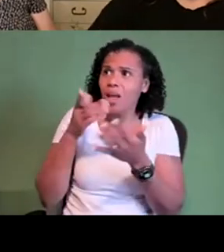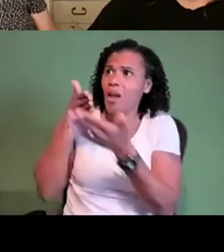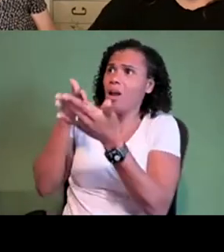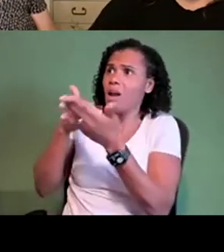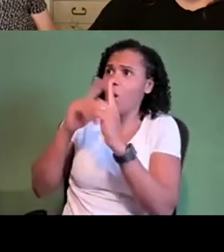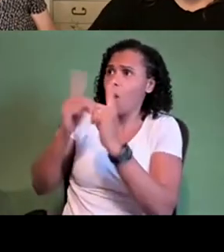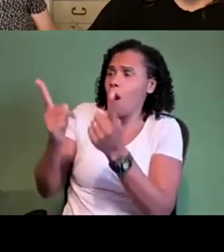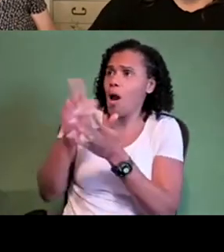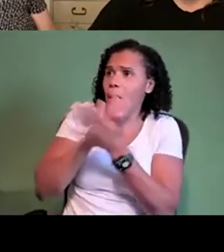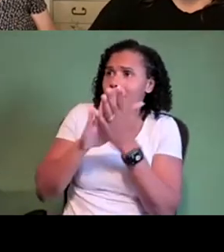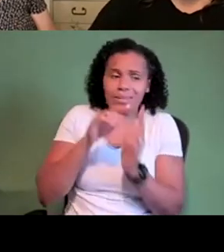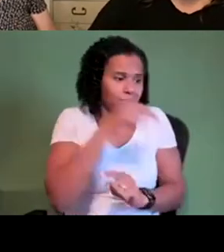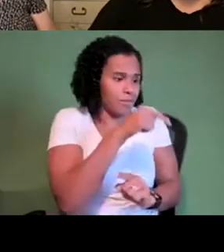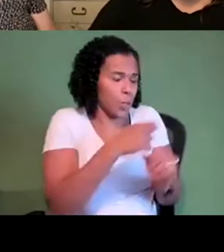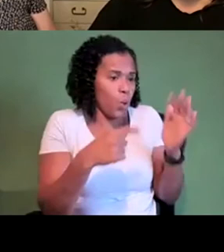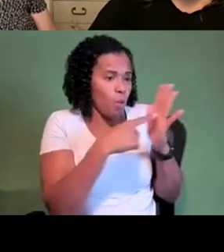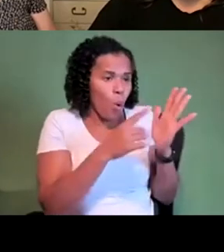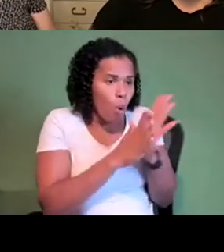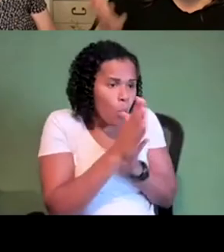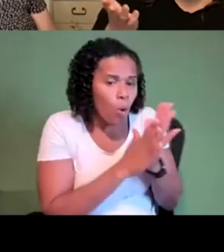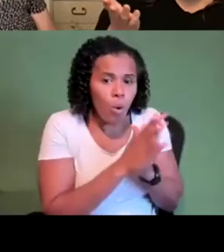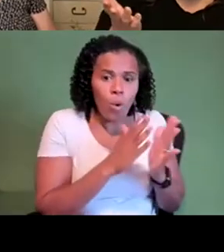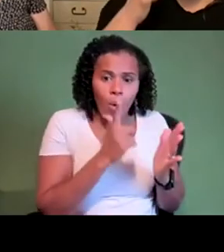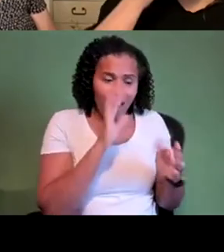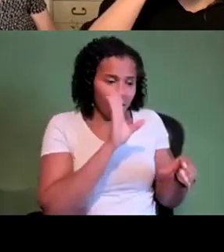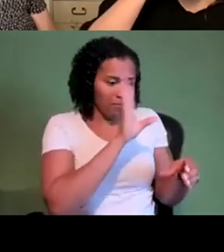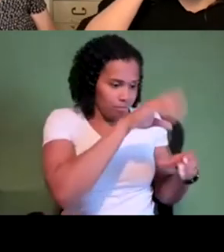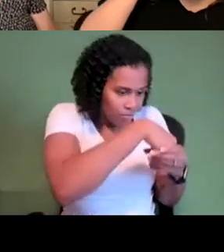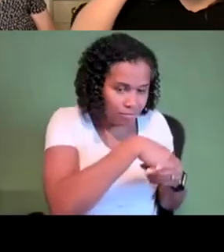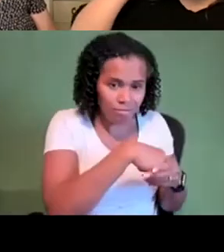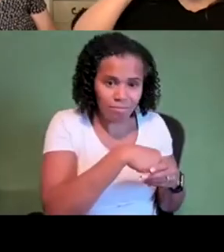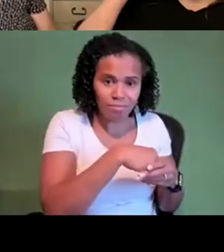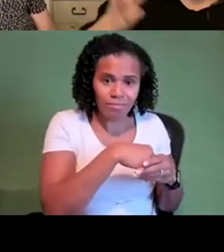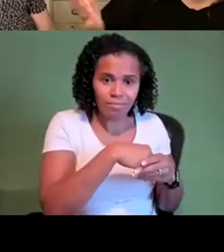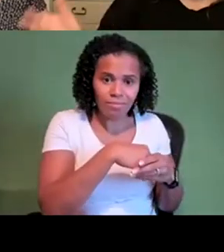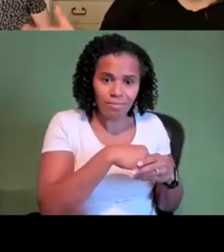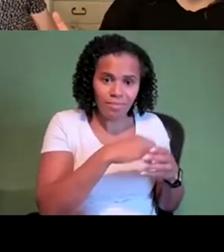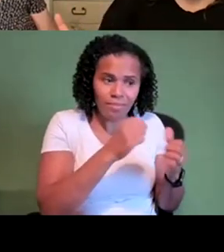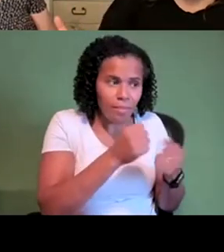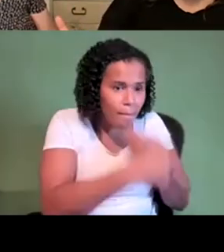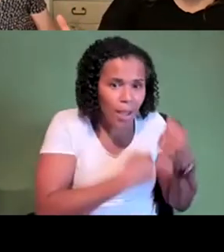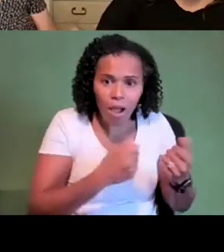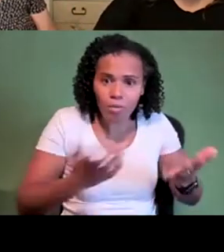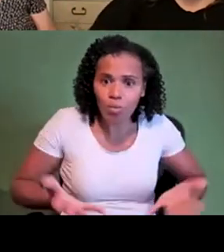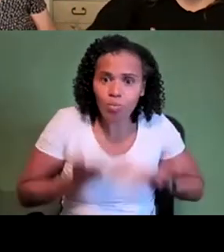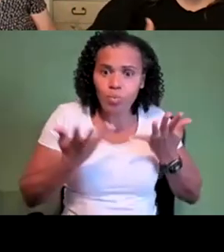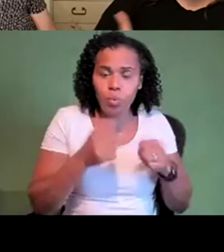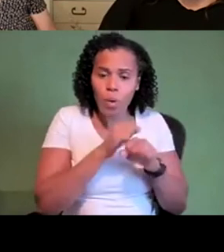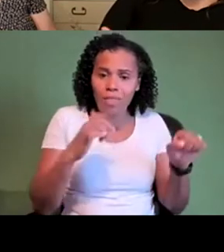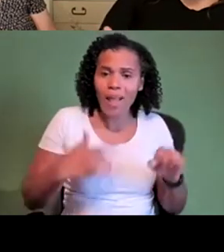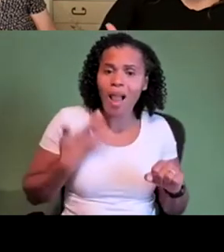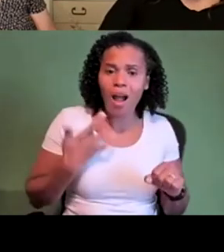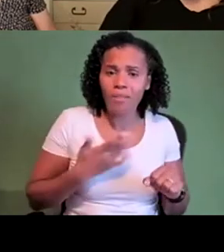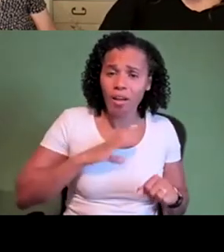lives and it's hard you know because you want to offer a long-term commitment given the